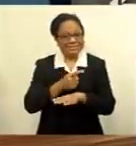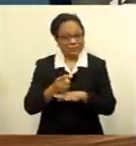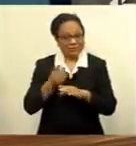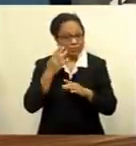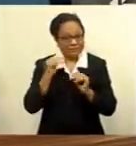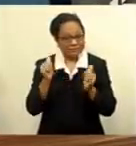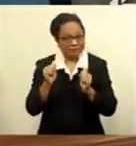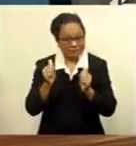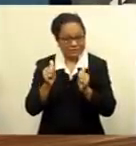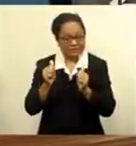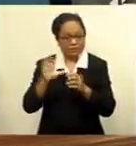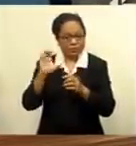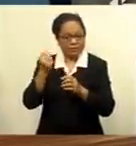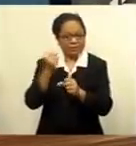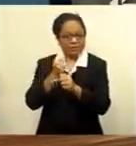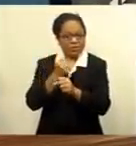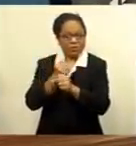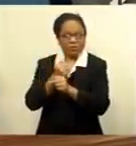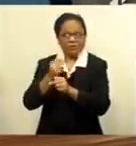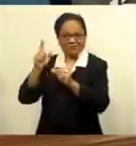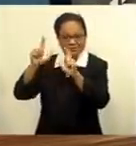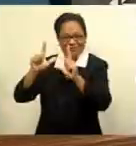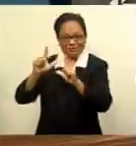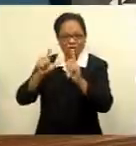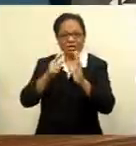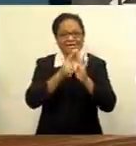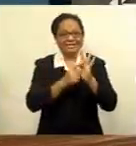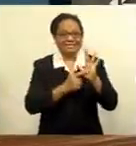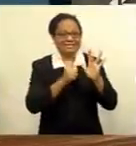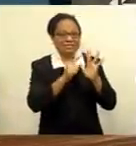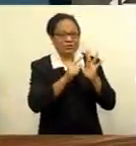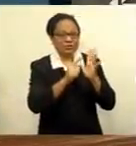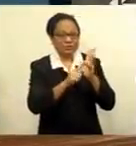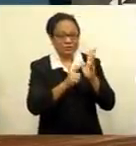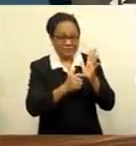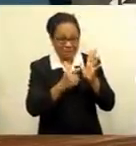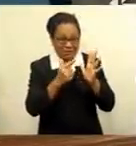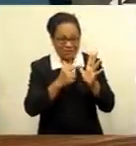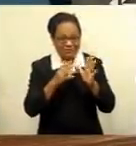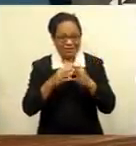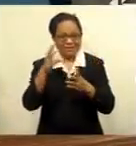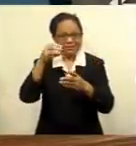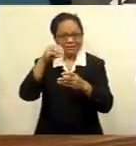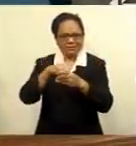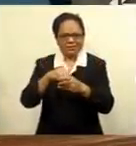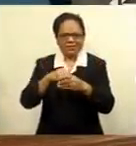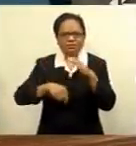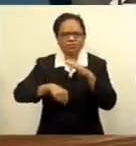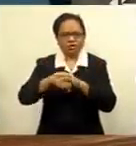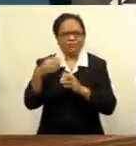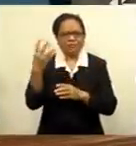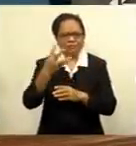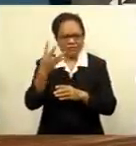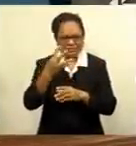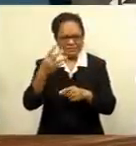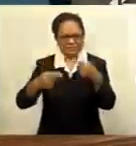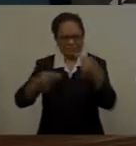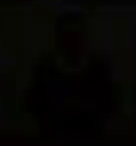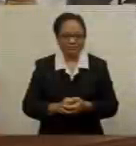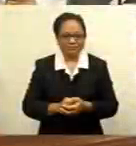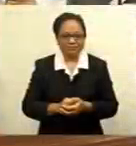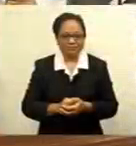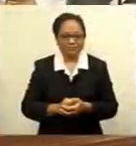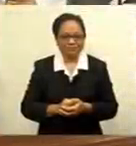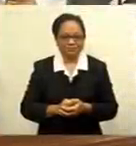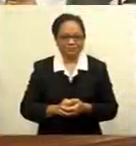Olympic gold in Tokyo, and Chuta Wainingolo has made his top 14 debut for Toulon against Toulouse in the France top 14 this morning.